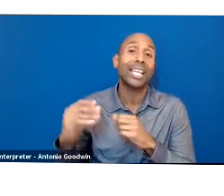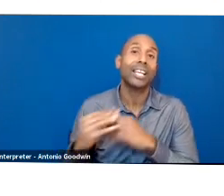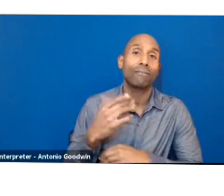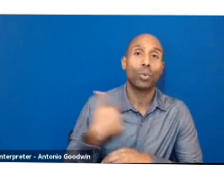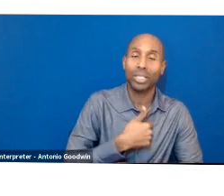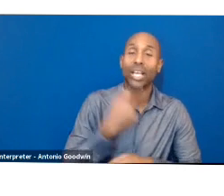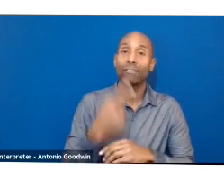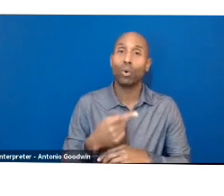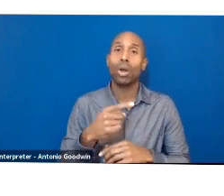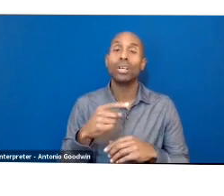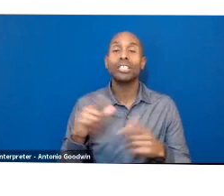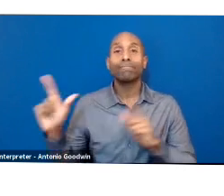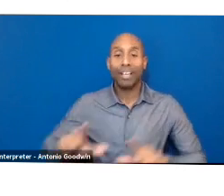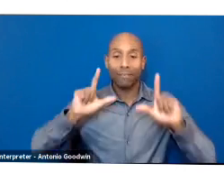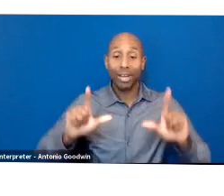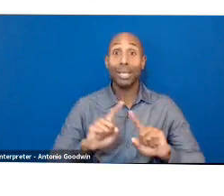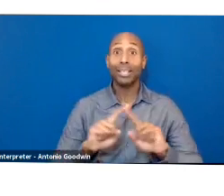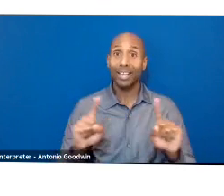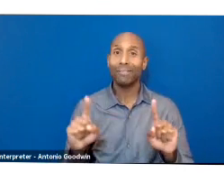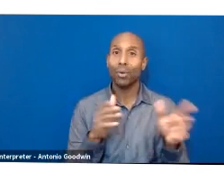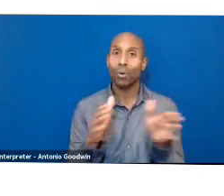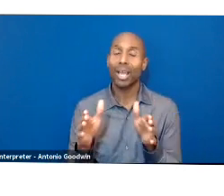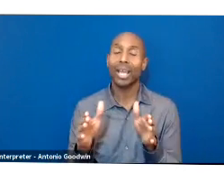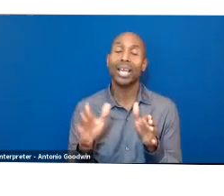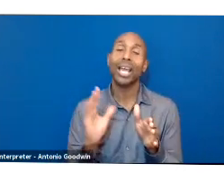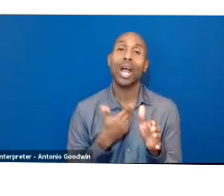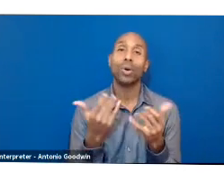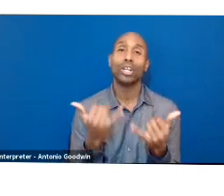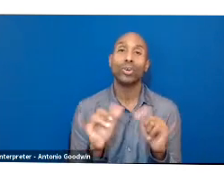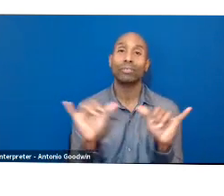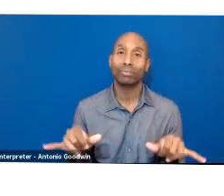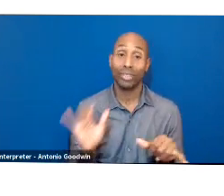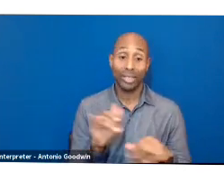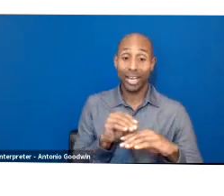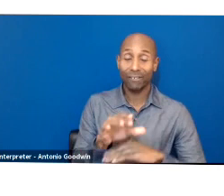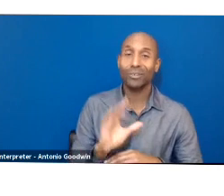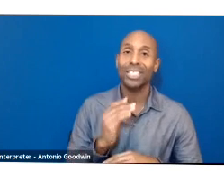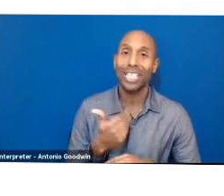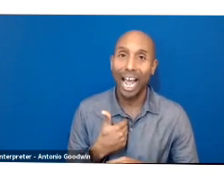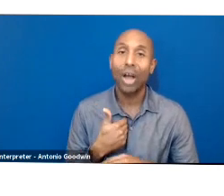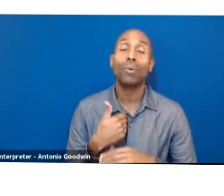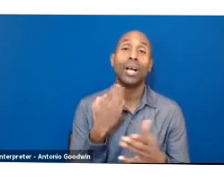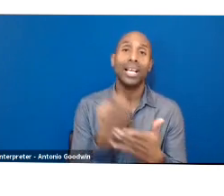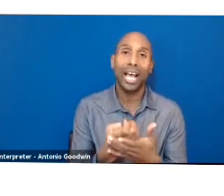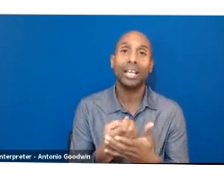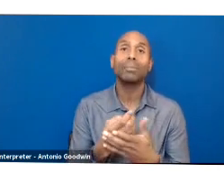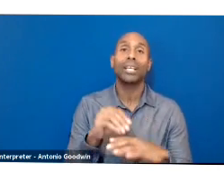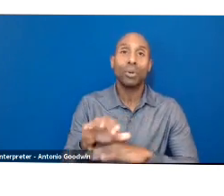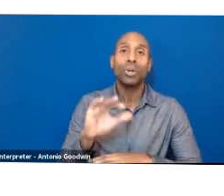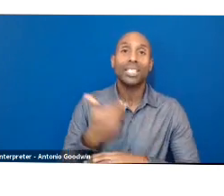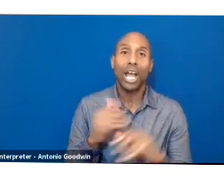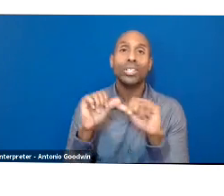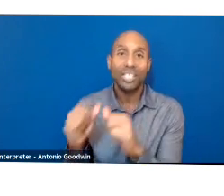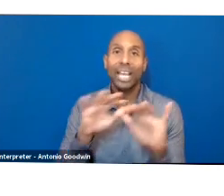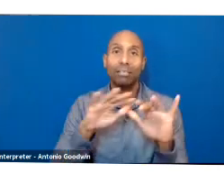supply chains work, the way that our society works, the way that our economies work. So let's start by talking about some indigenous textile